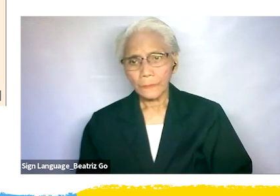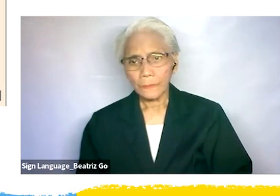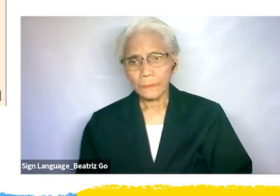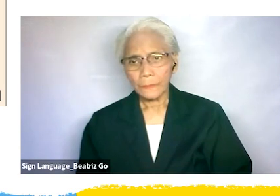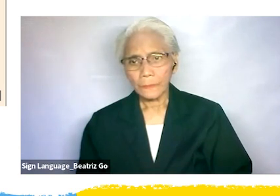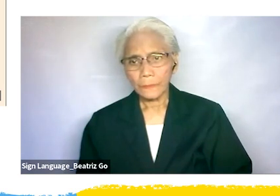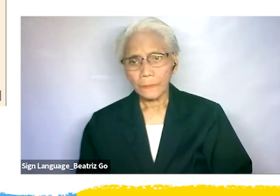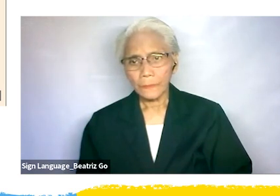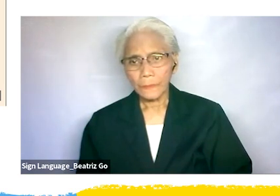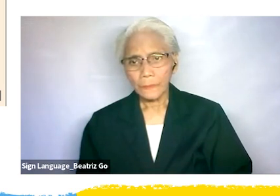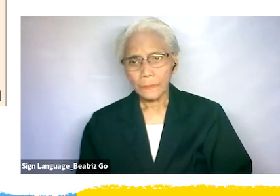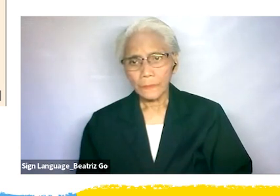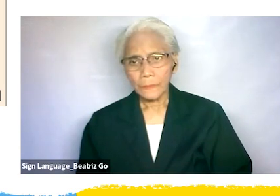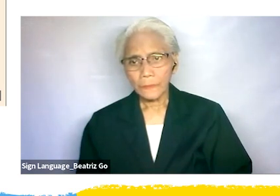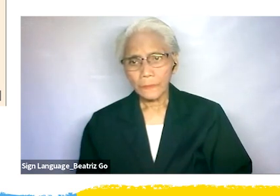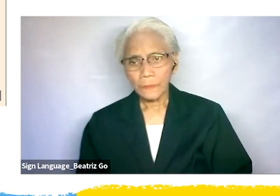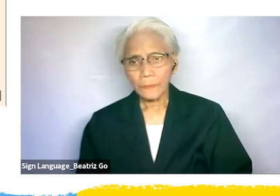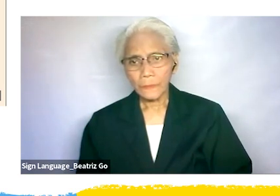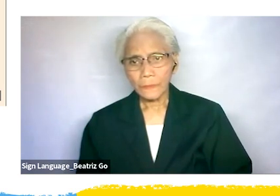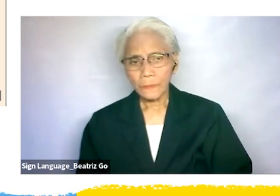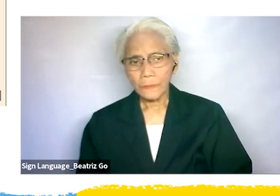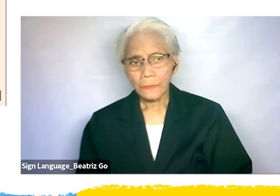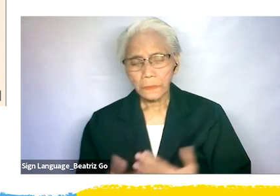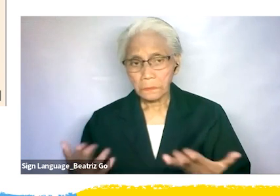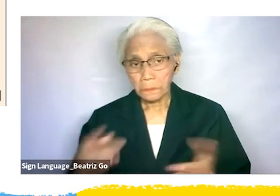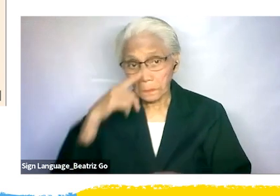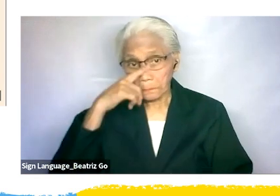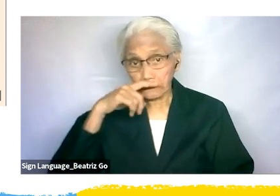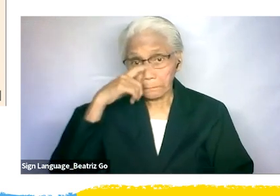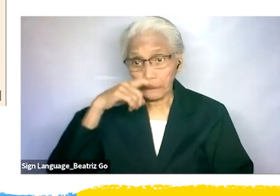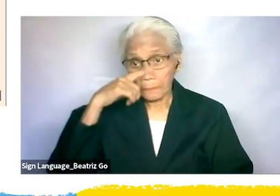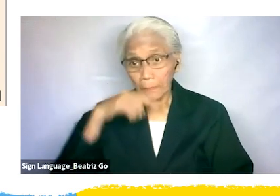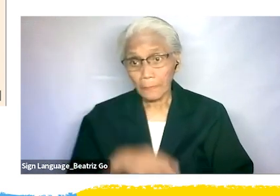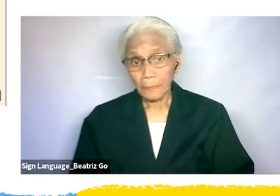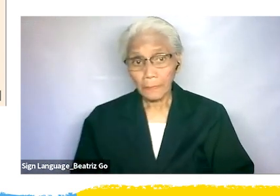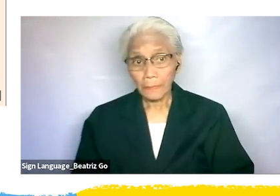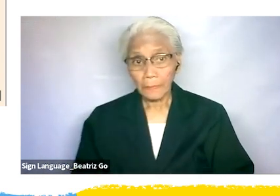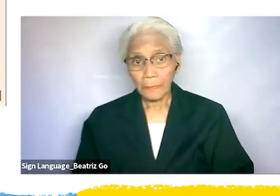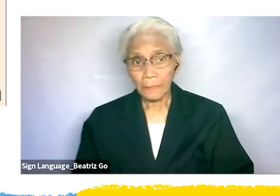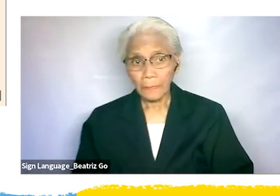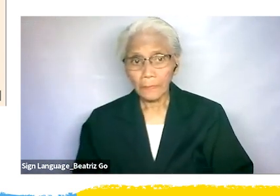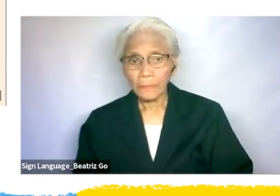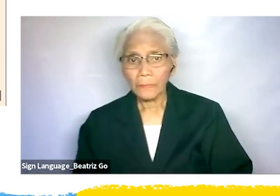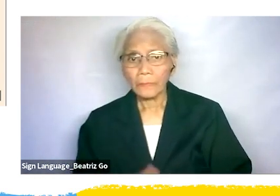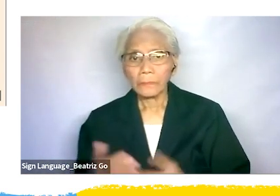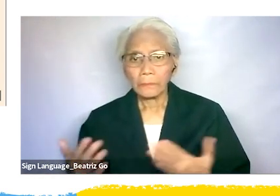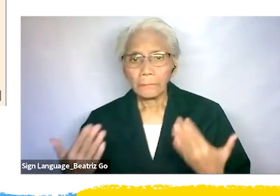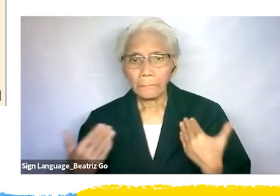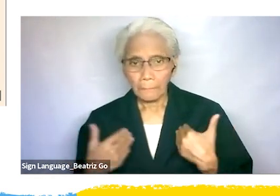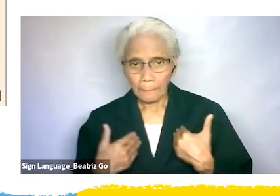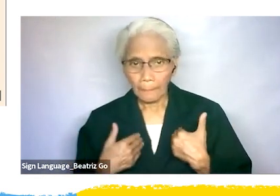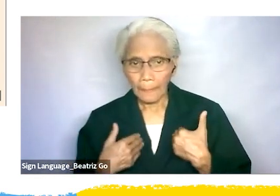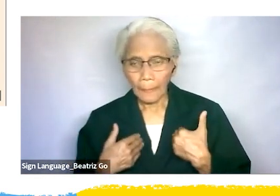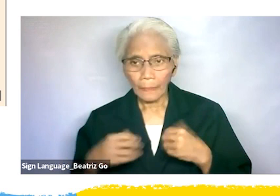You know? Oh, okay. Thailand has experienced, okay. The NHRCT has discussed